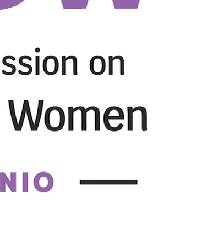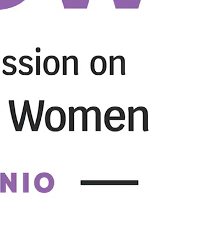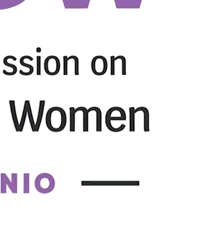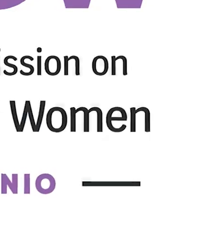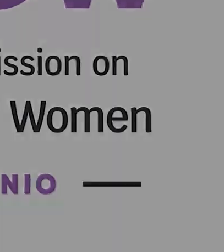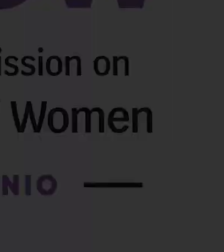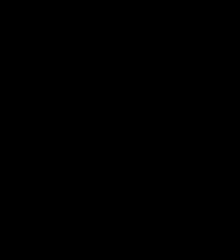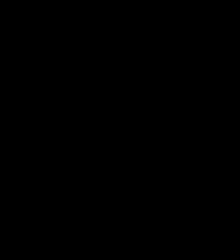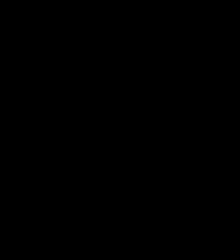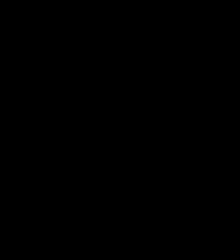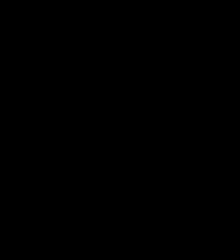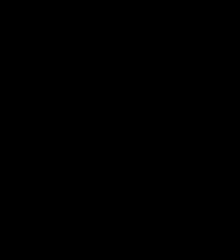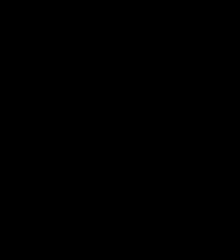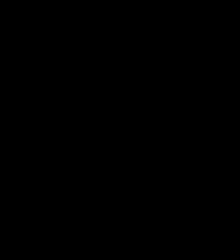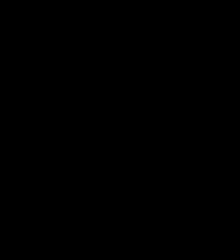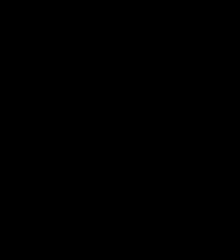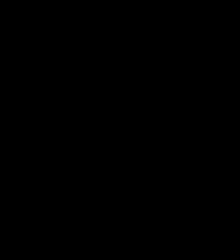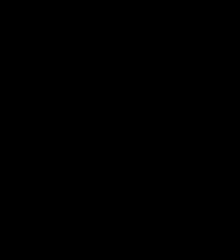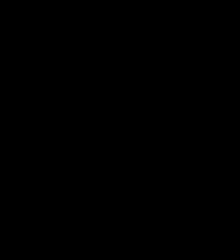everyone.